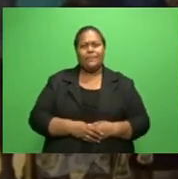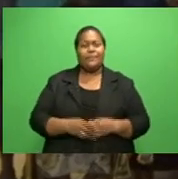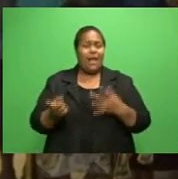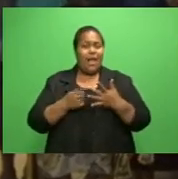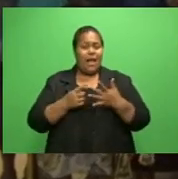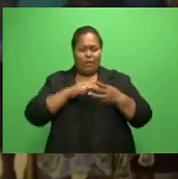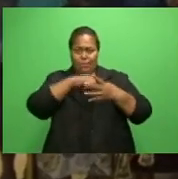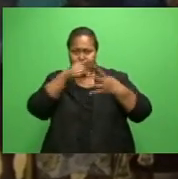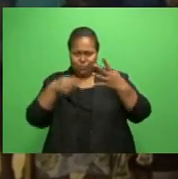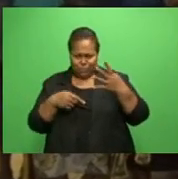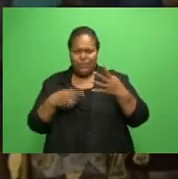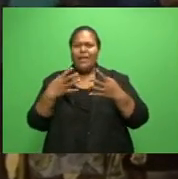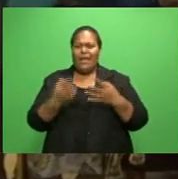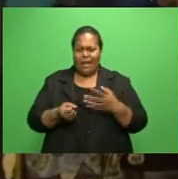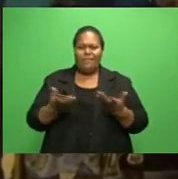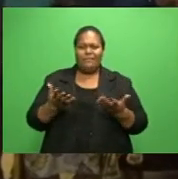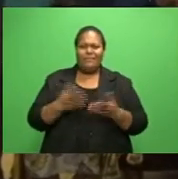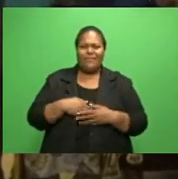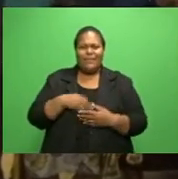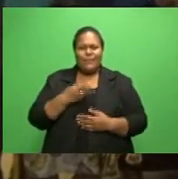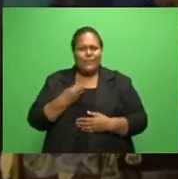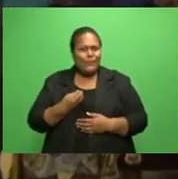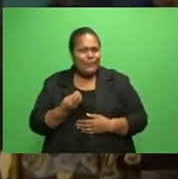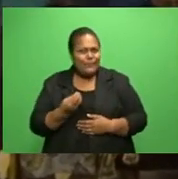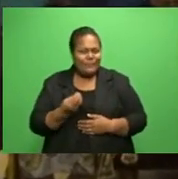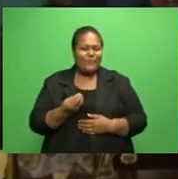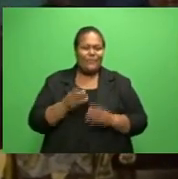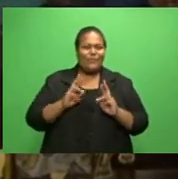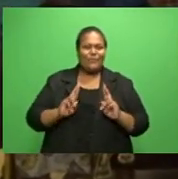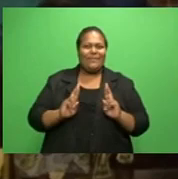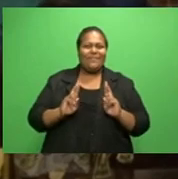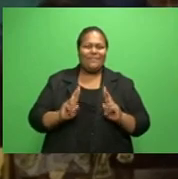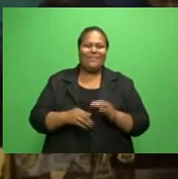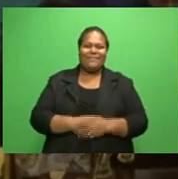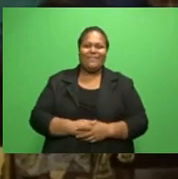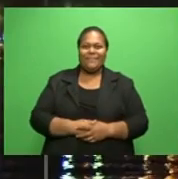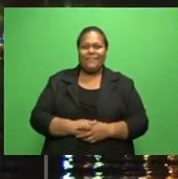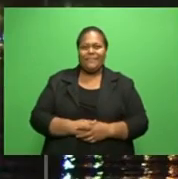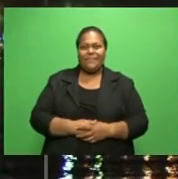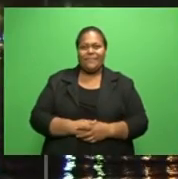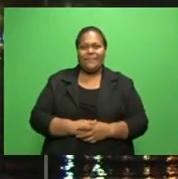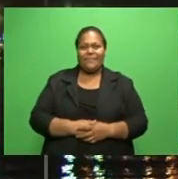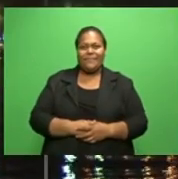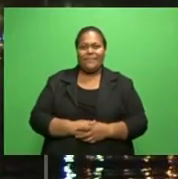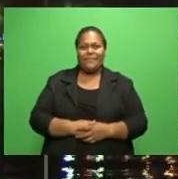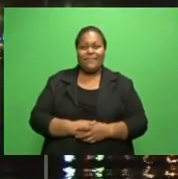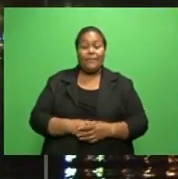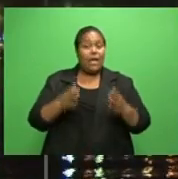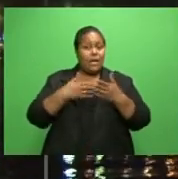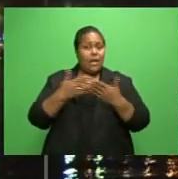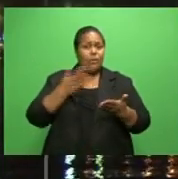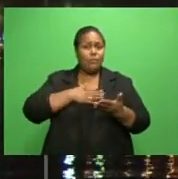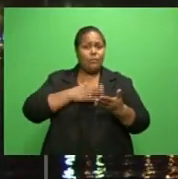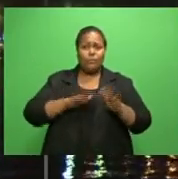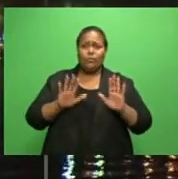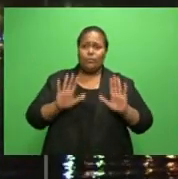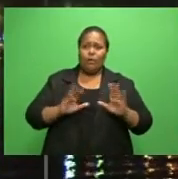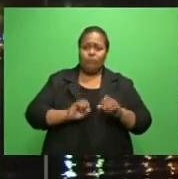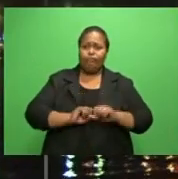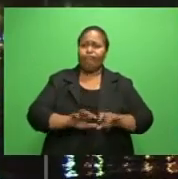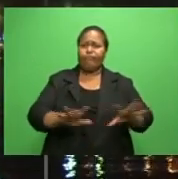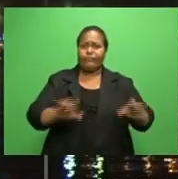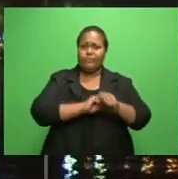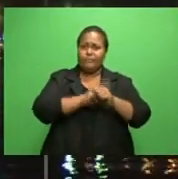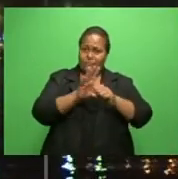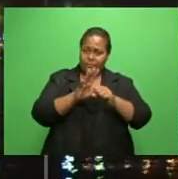keeping their cards close to their chest. Kori Tandulala, FBC News. Measures to stop the spread of the coronavirus seem to also